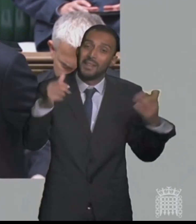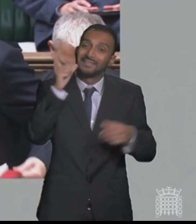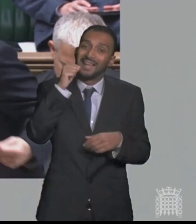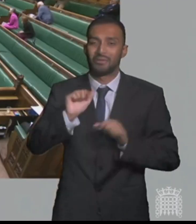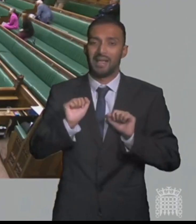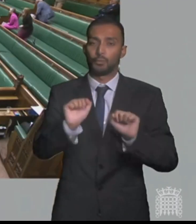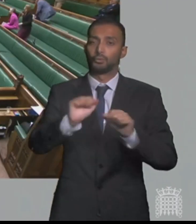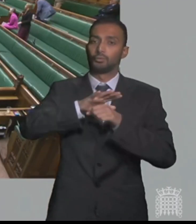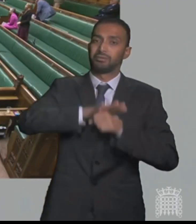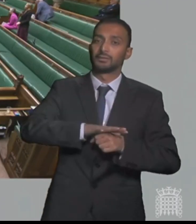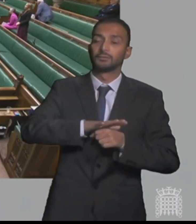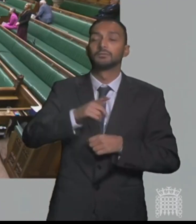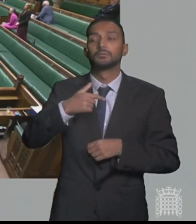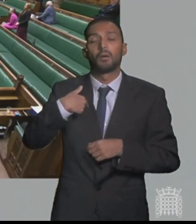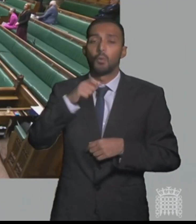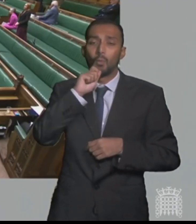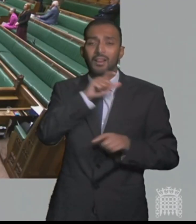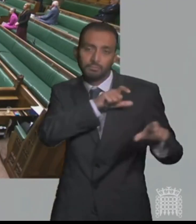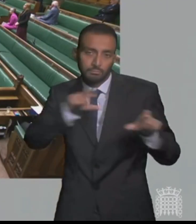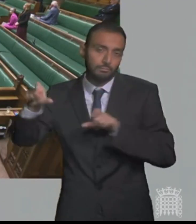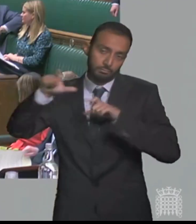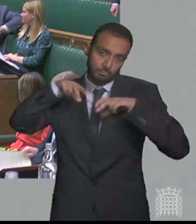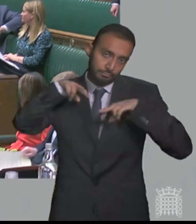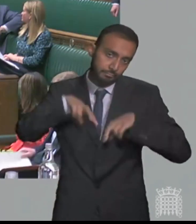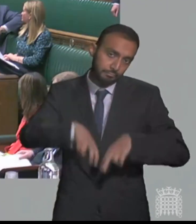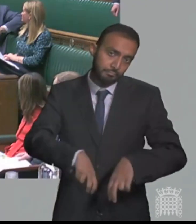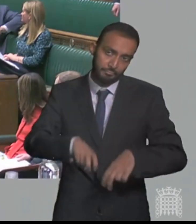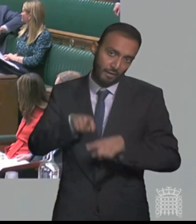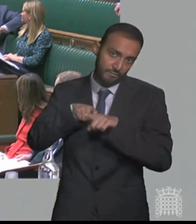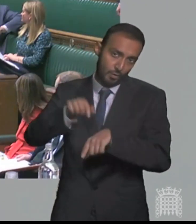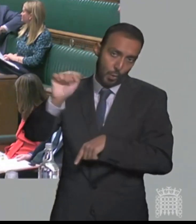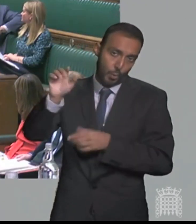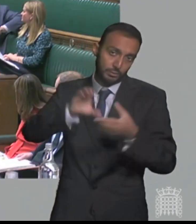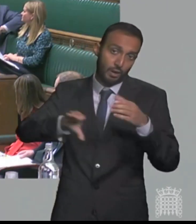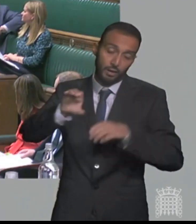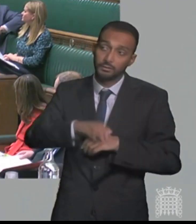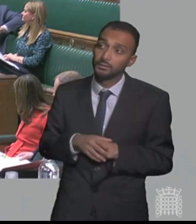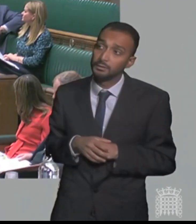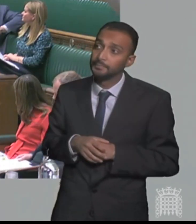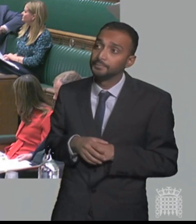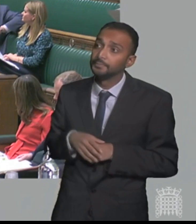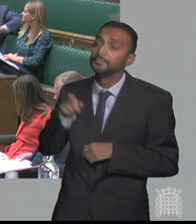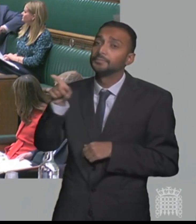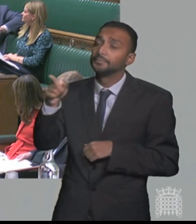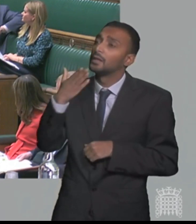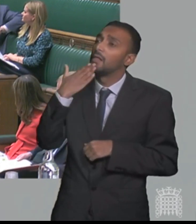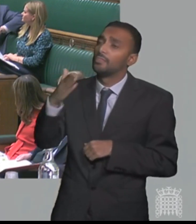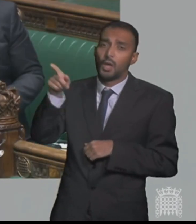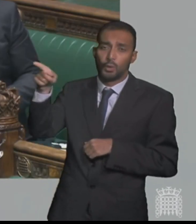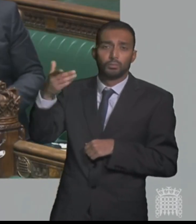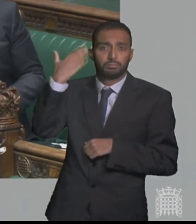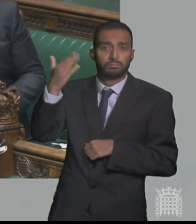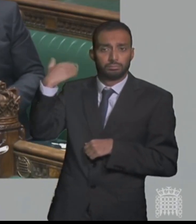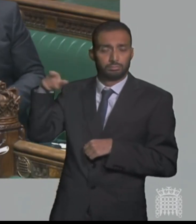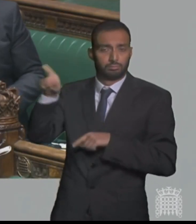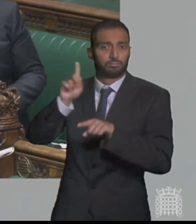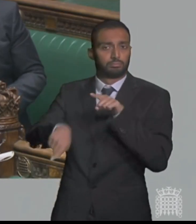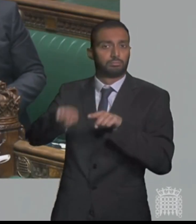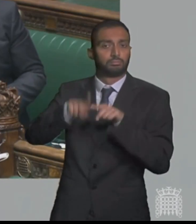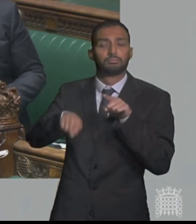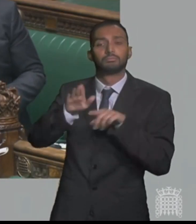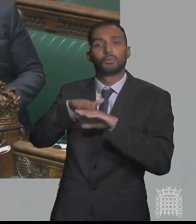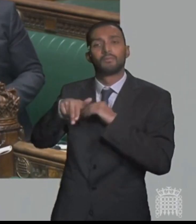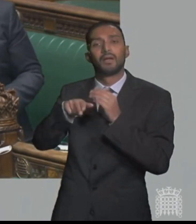the Opposition. John Penrose. Mr Speaker, can I thank ministers for their earlier helpful replies about NHS dentistry? But I'm afraid that the